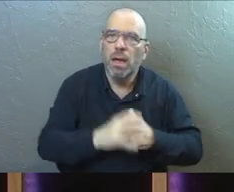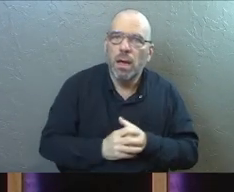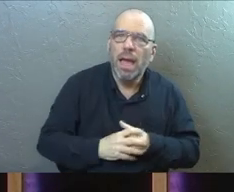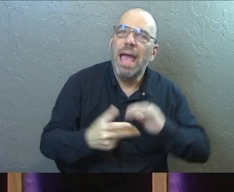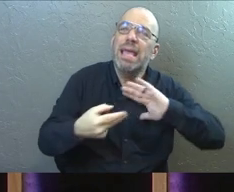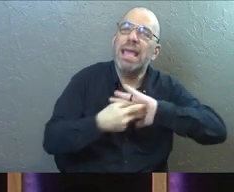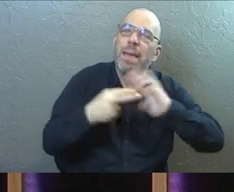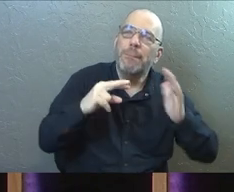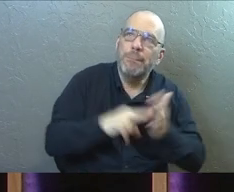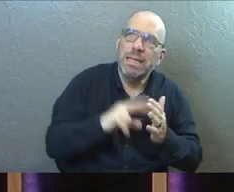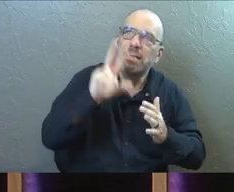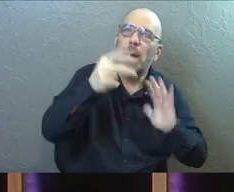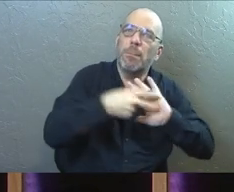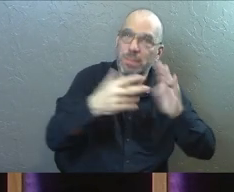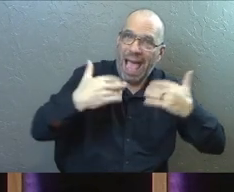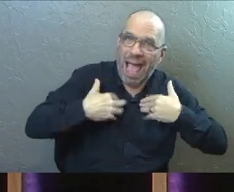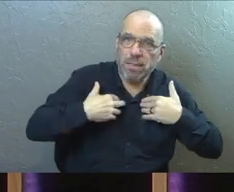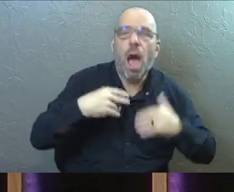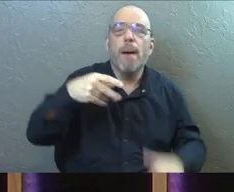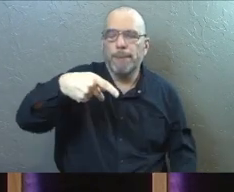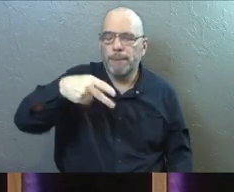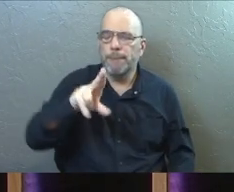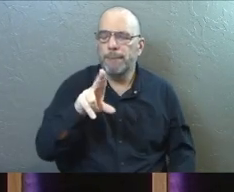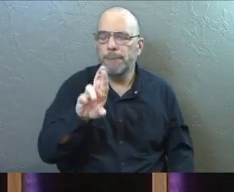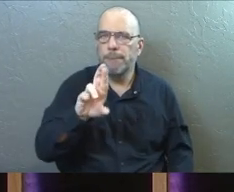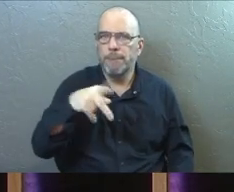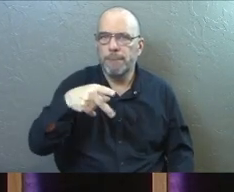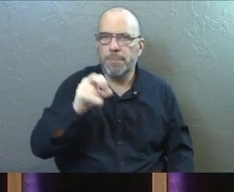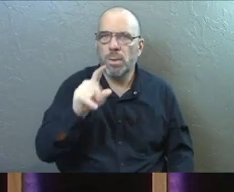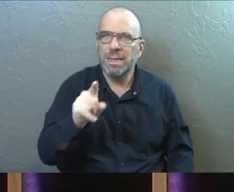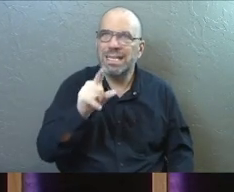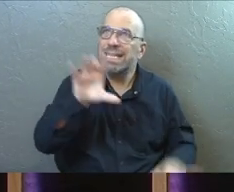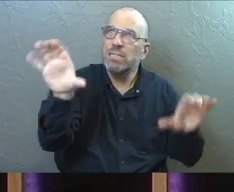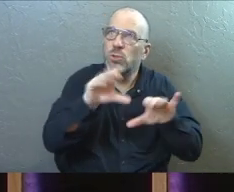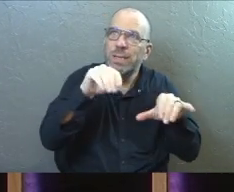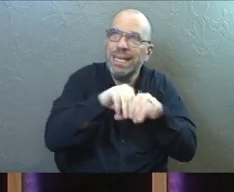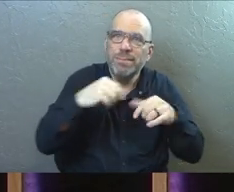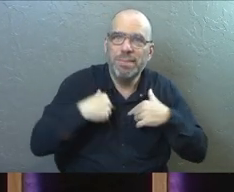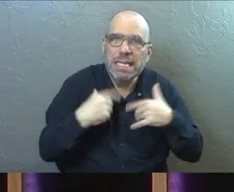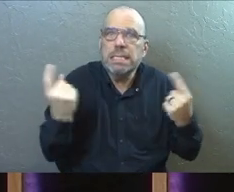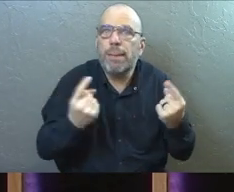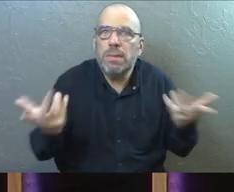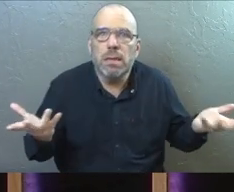It means God's got a purpose. God's got something he's trying to do in me.